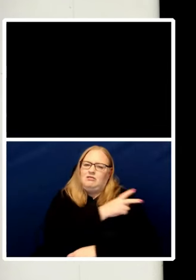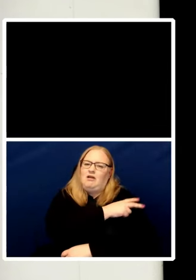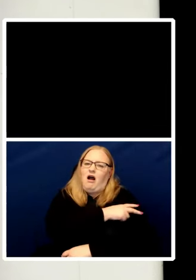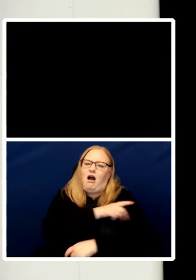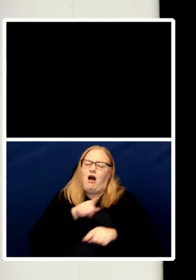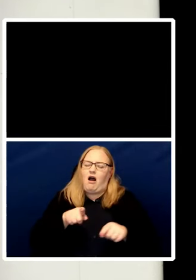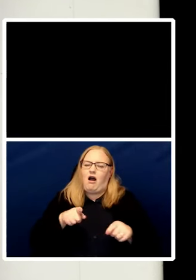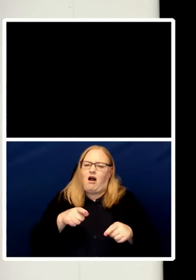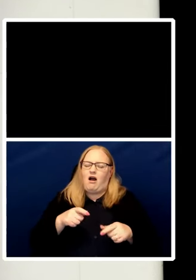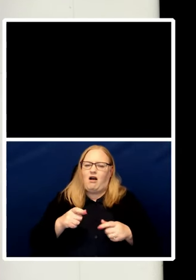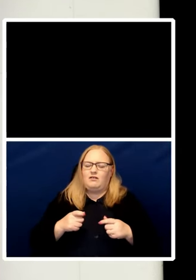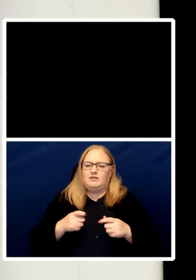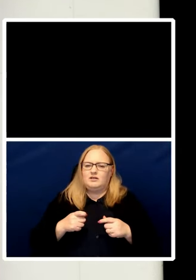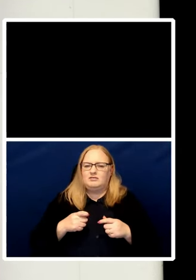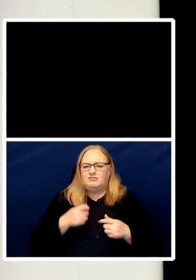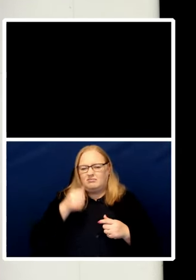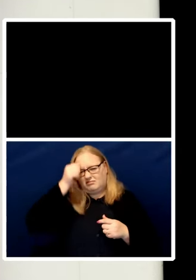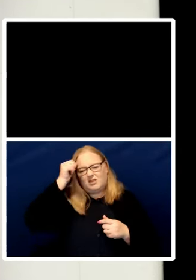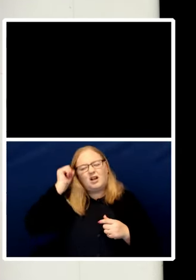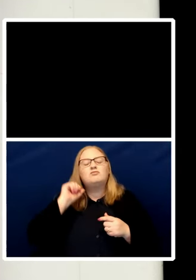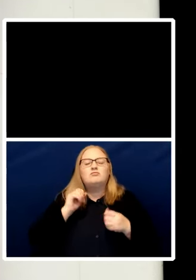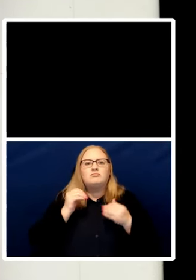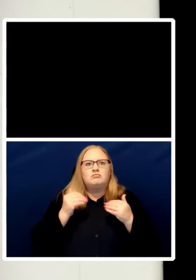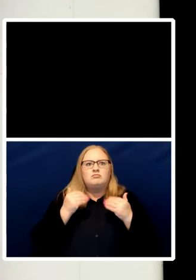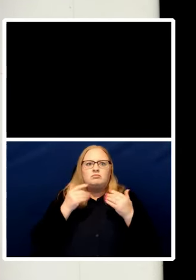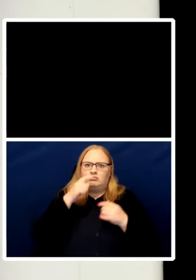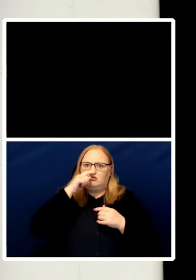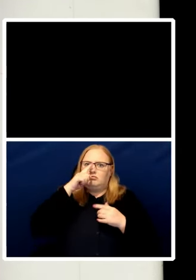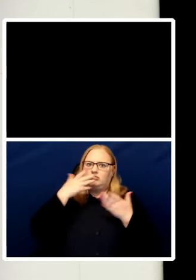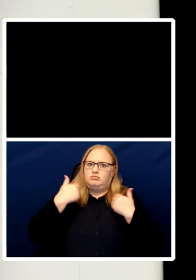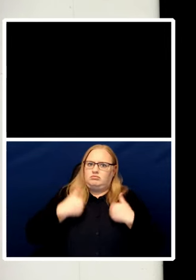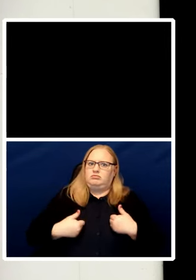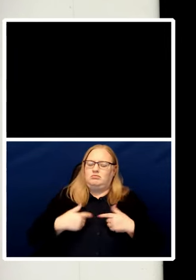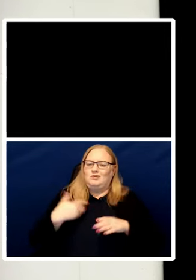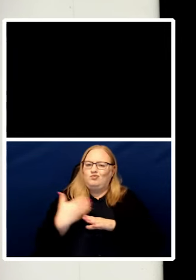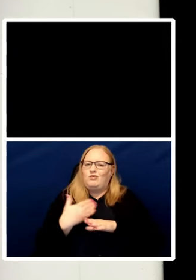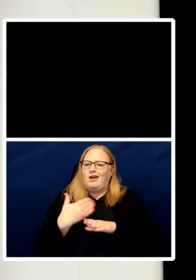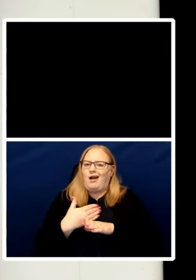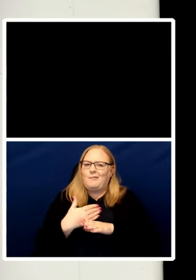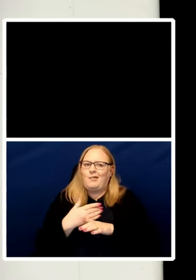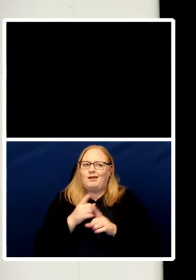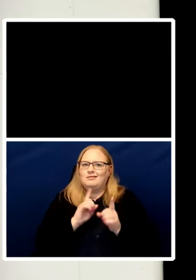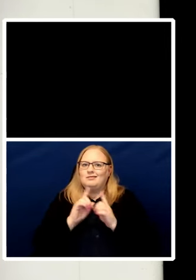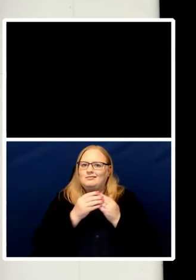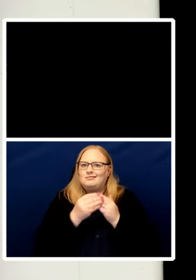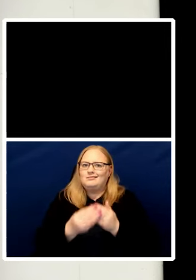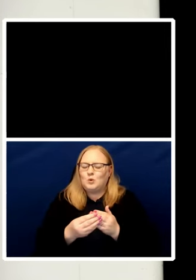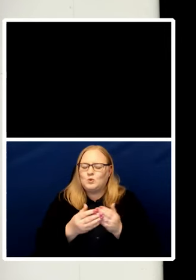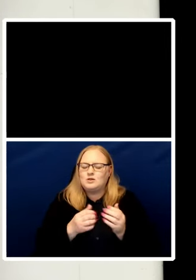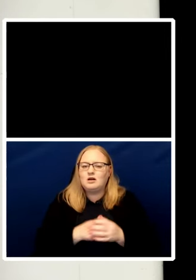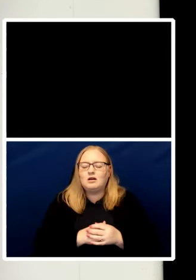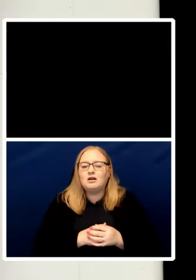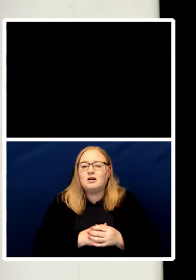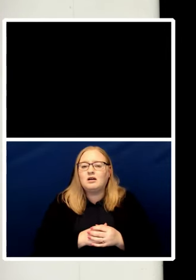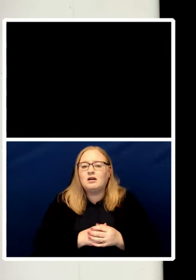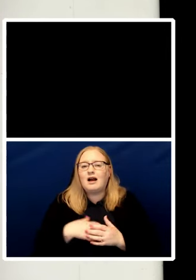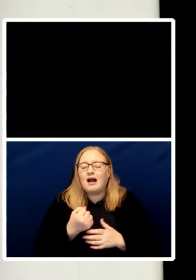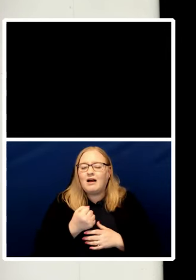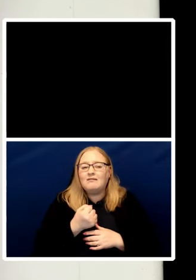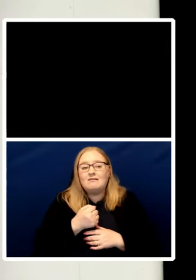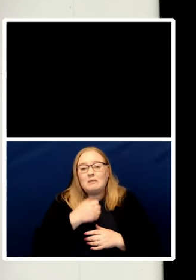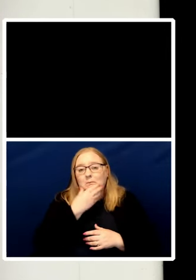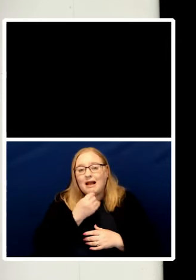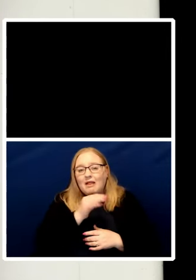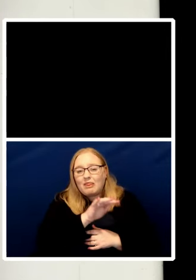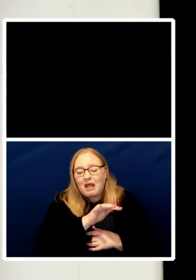as though they were members of the royal family but their job was porters and man was helped out with about four sticks I said who